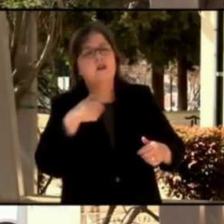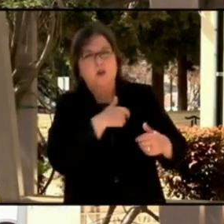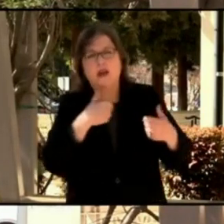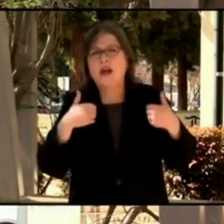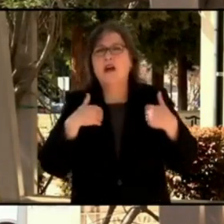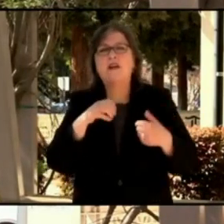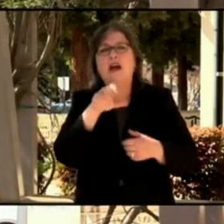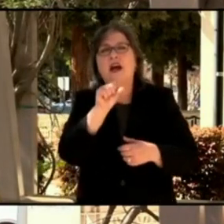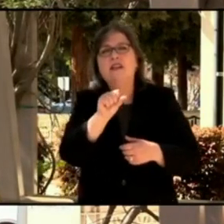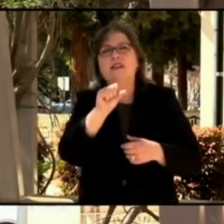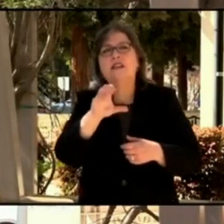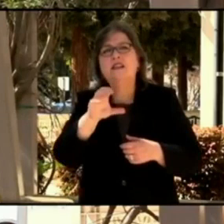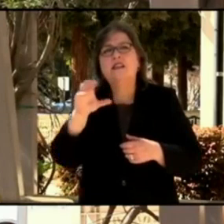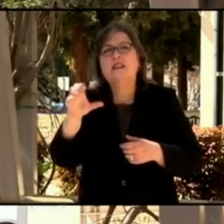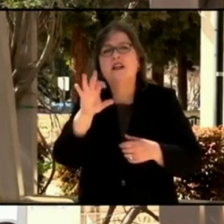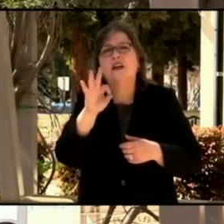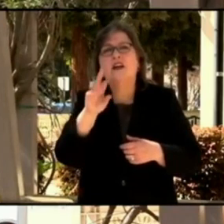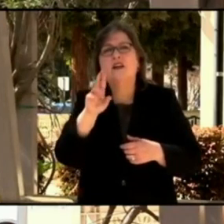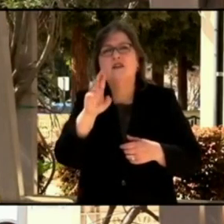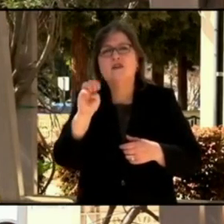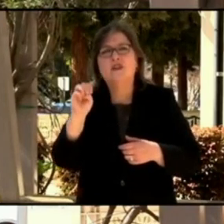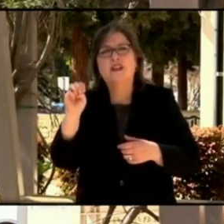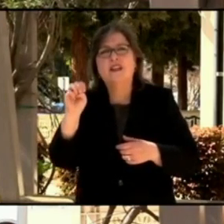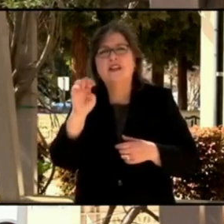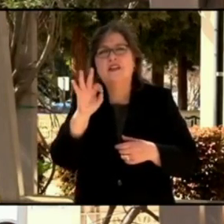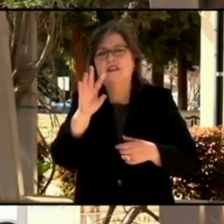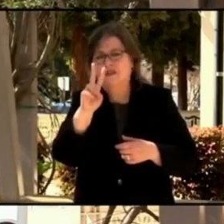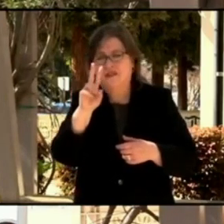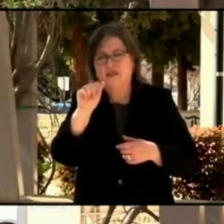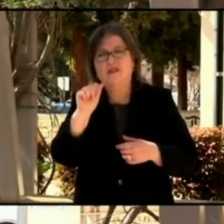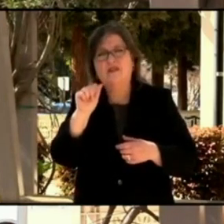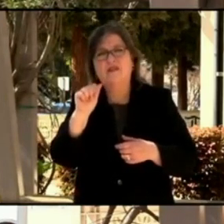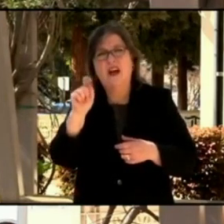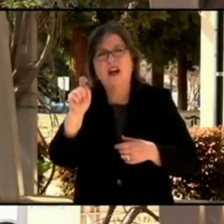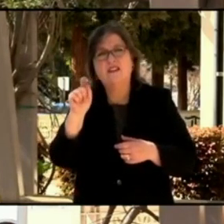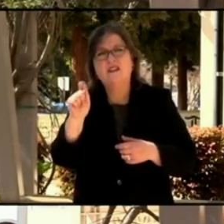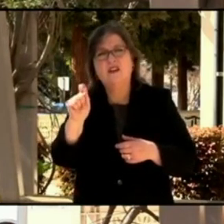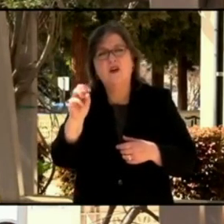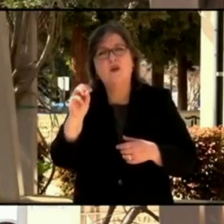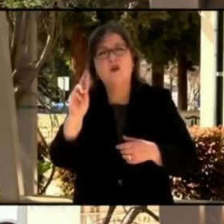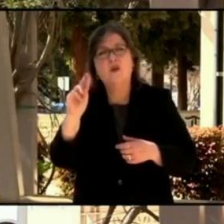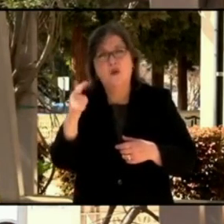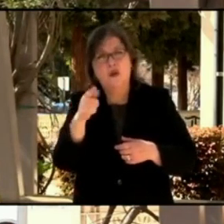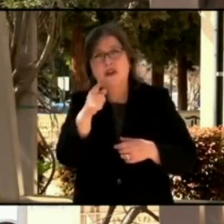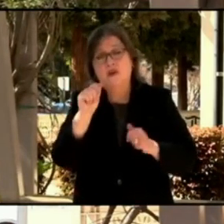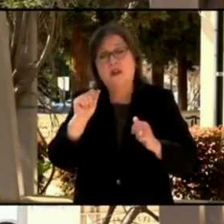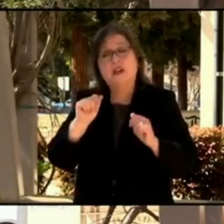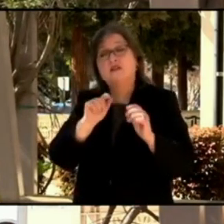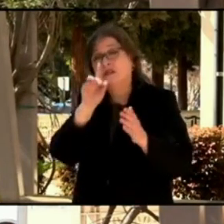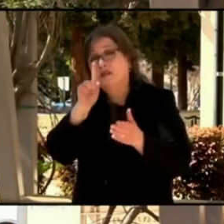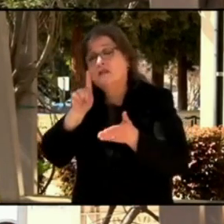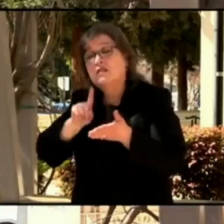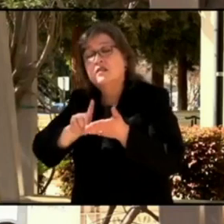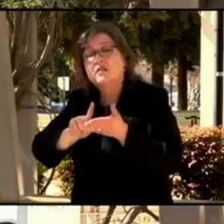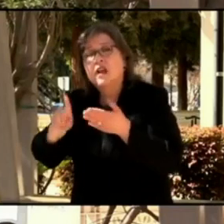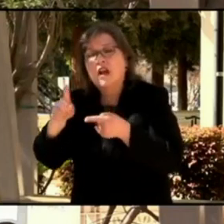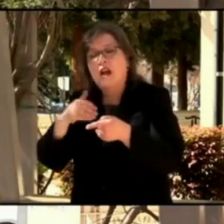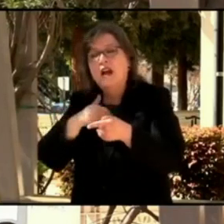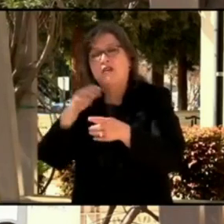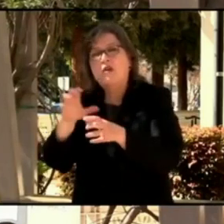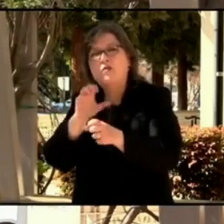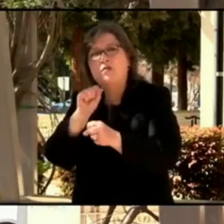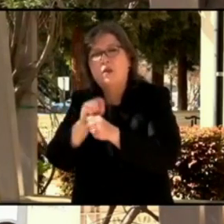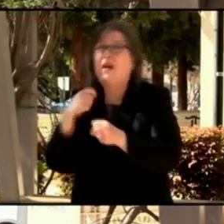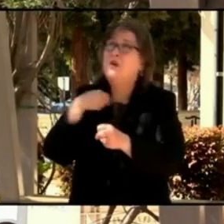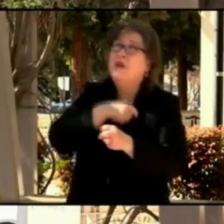and you'll find an appointment, hopefully, if not next week, in the next couple of weeks. We are told that the vaccine supply should increase